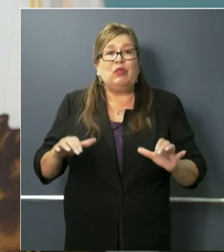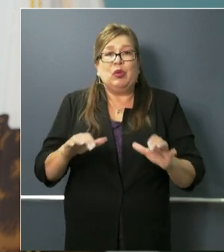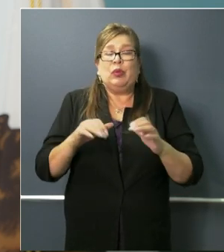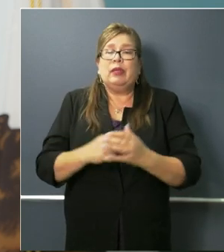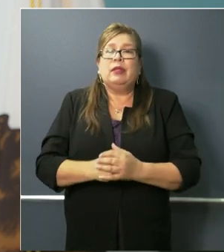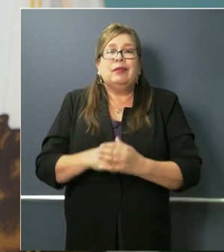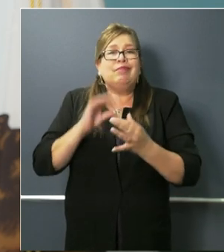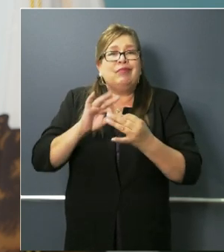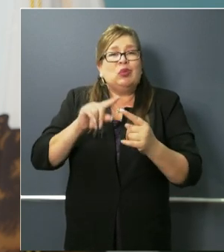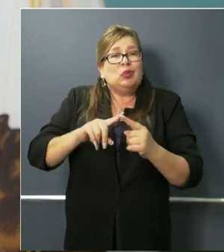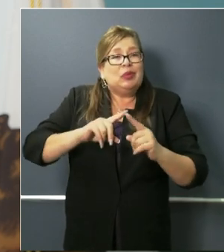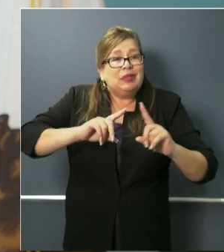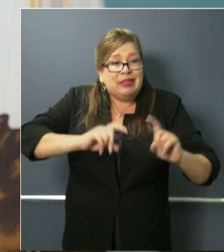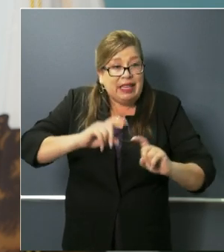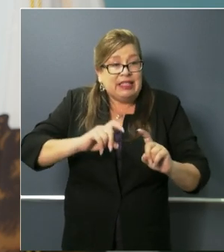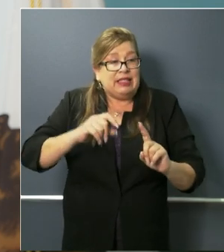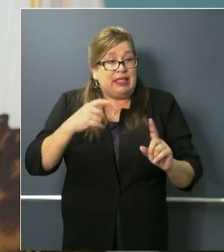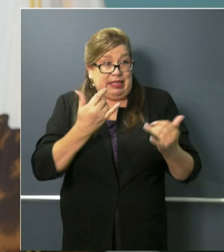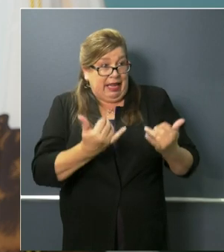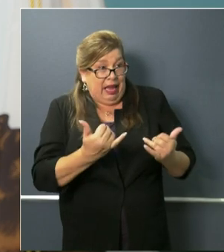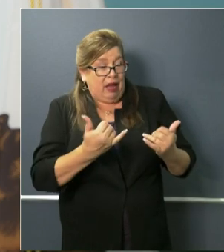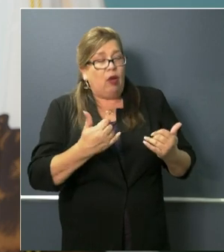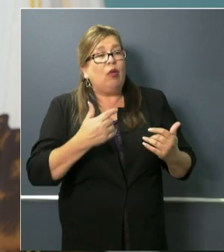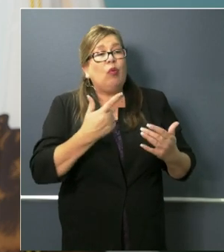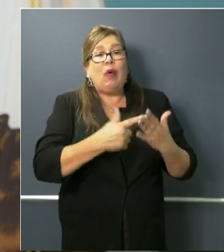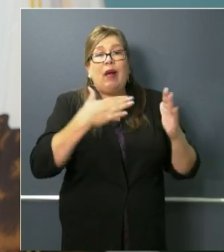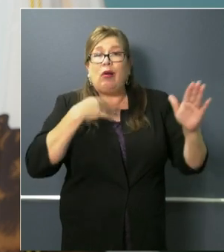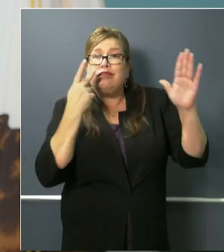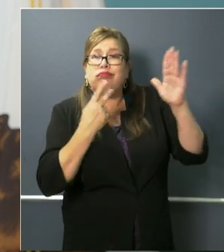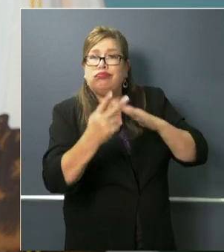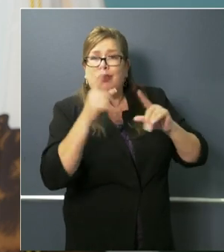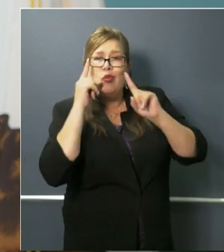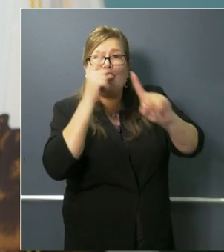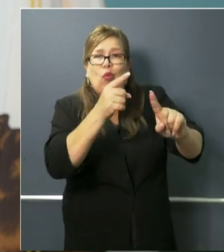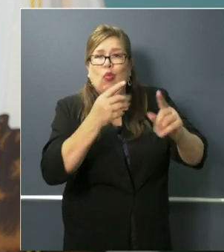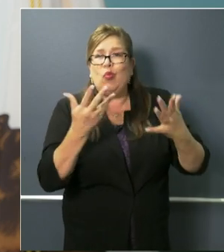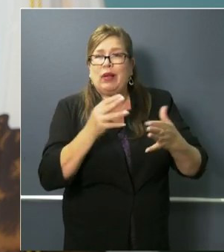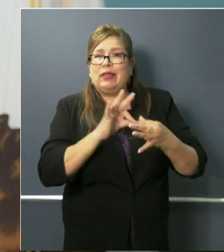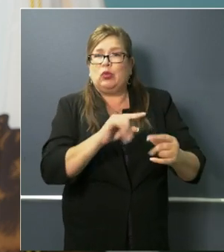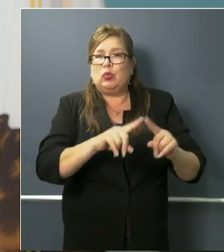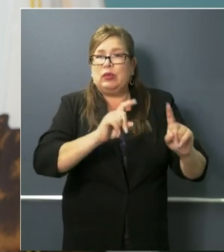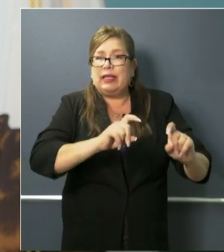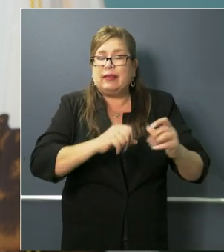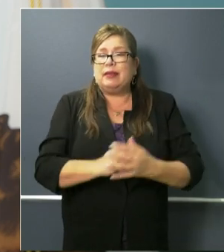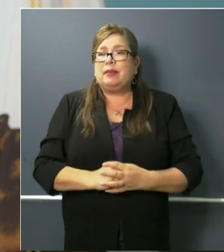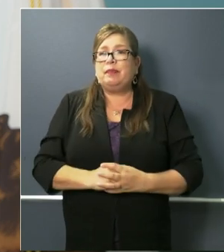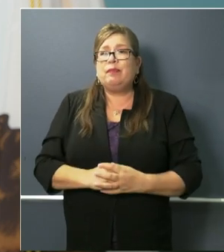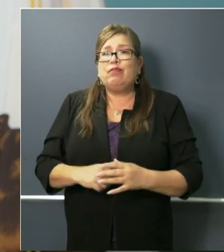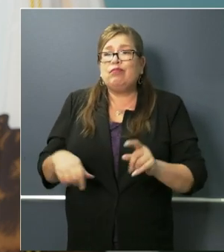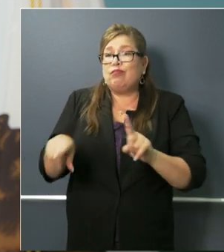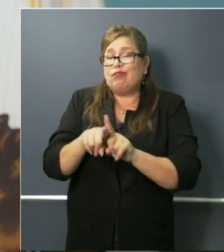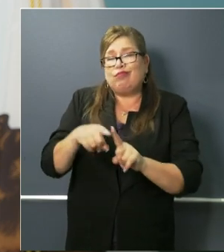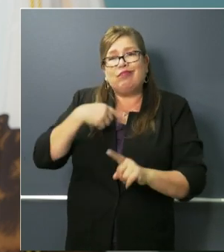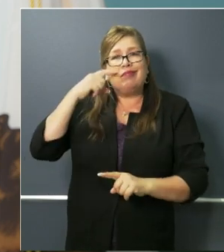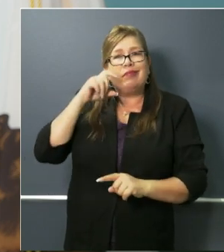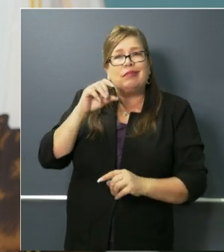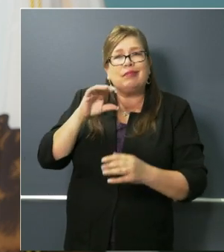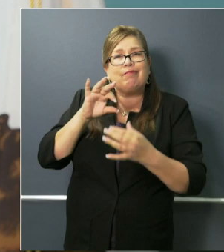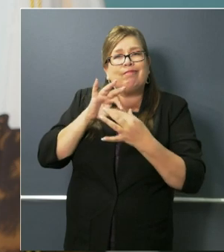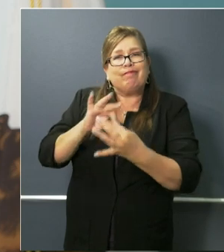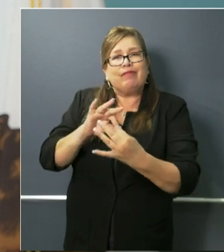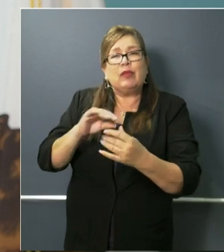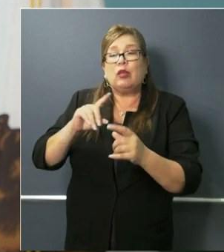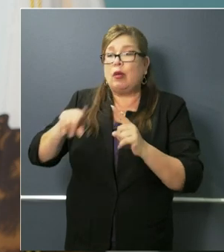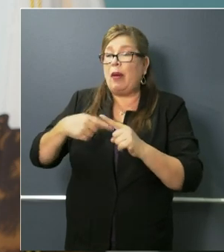on testing, where we want to go with the testing regimes, where we are currently on our supply chain as